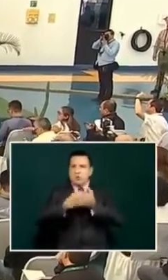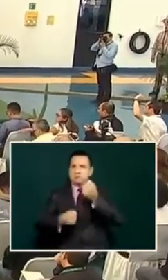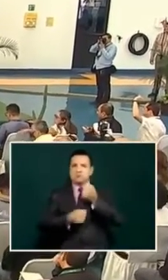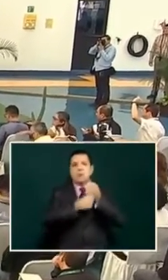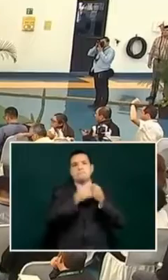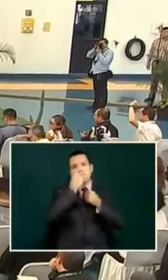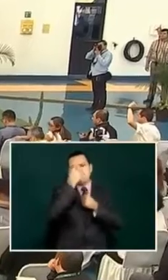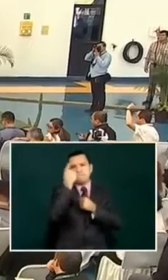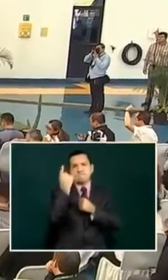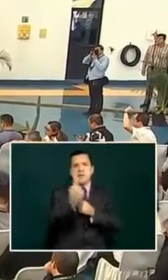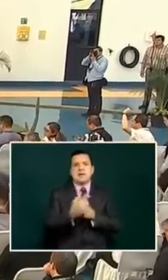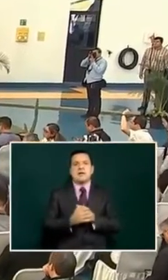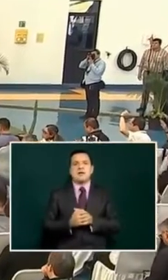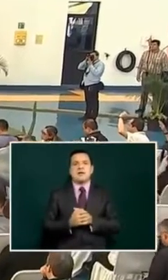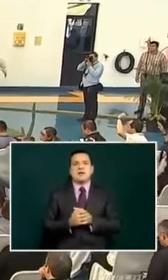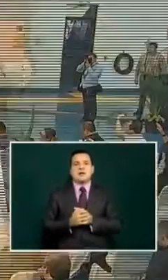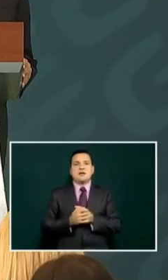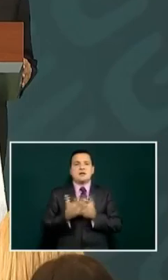a lot